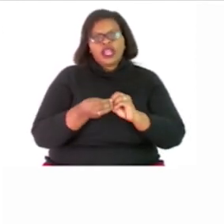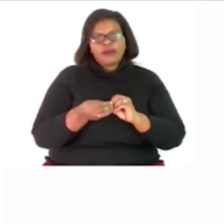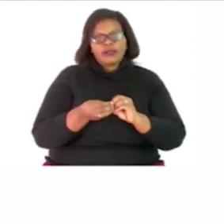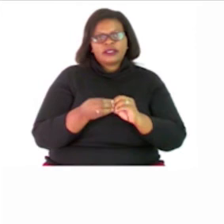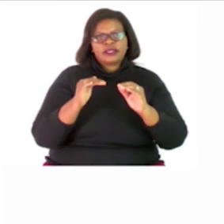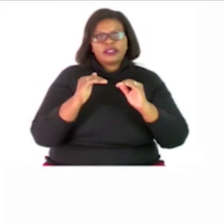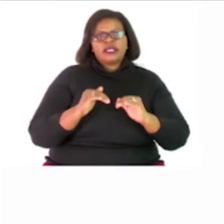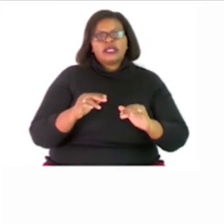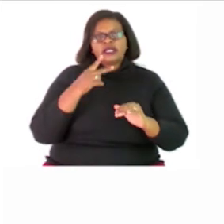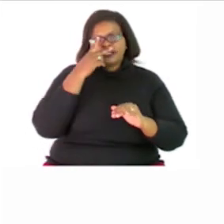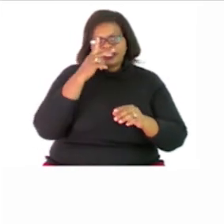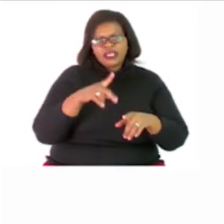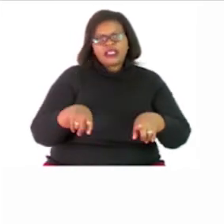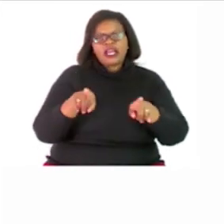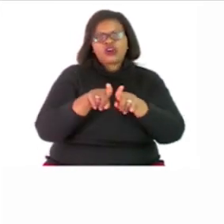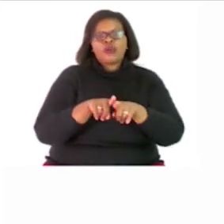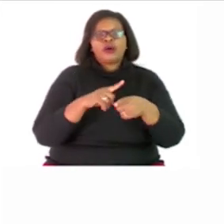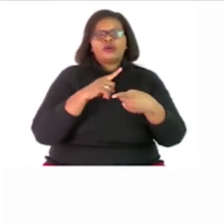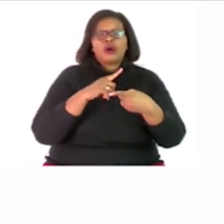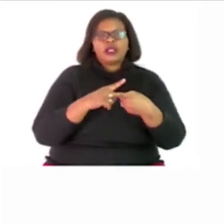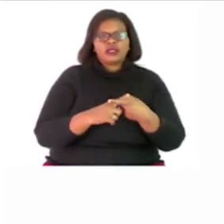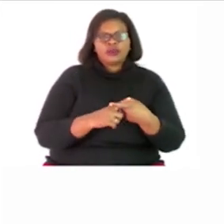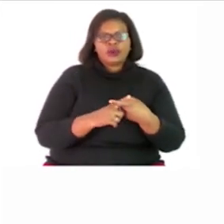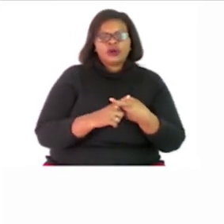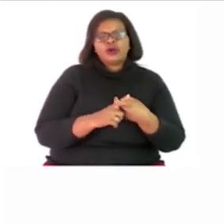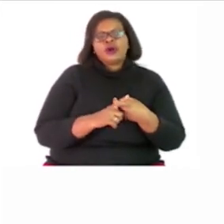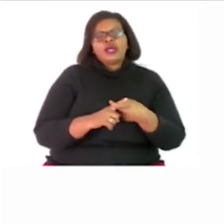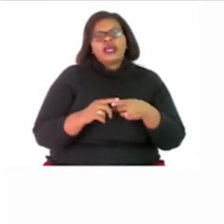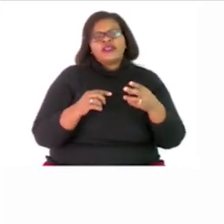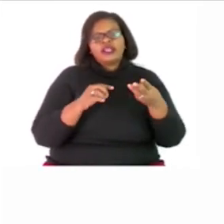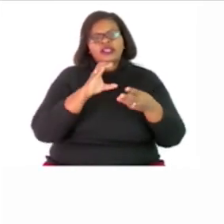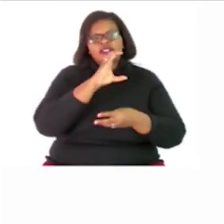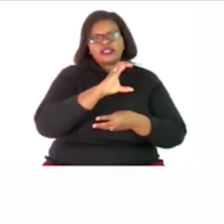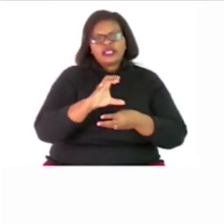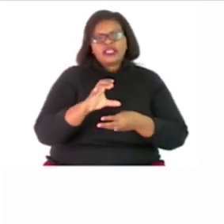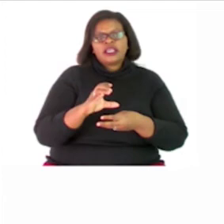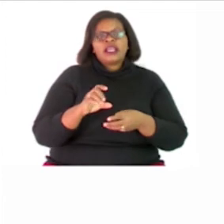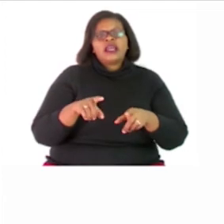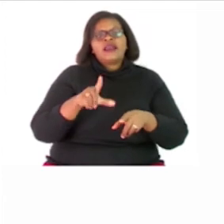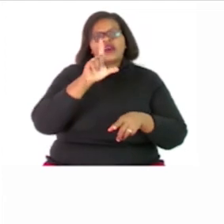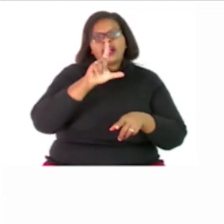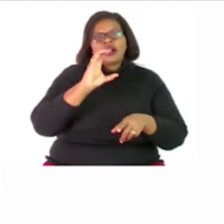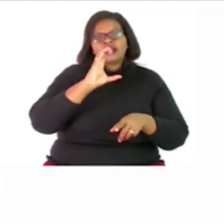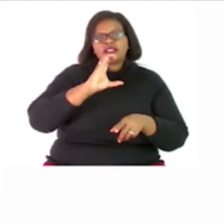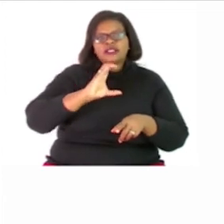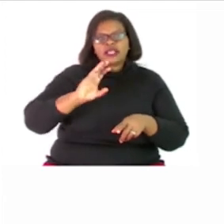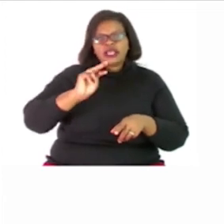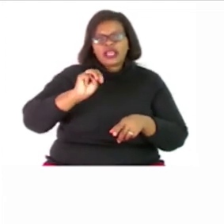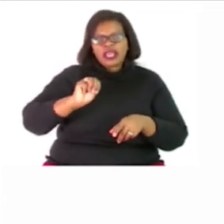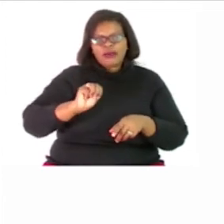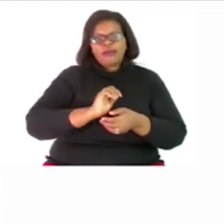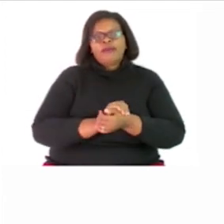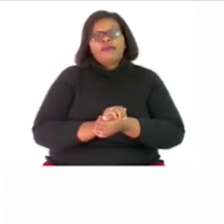and C you are expected to find the lowest common multiple then we